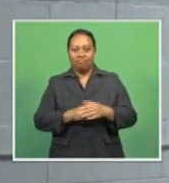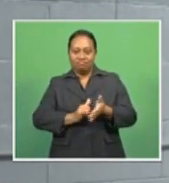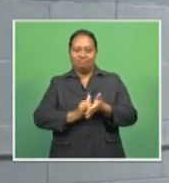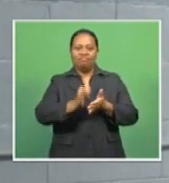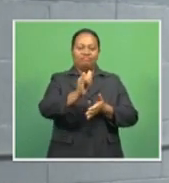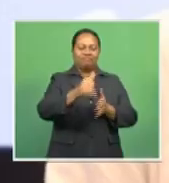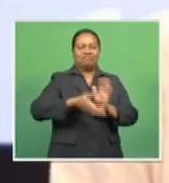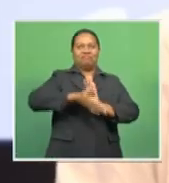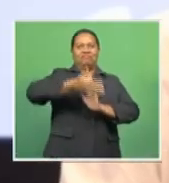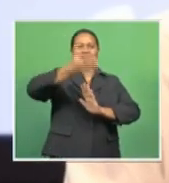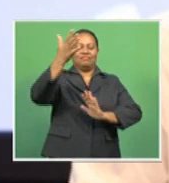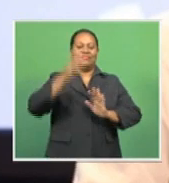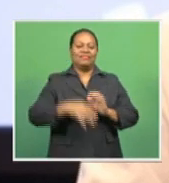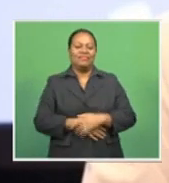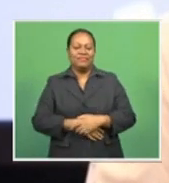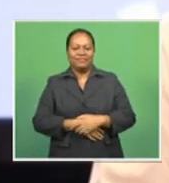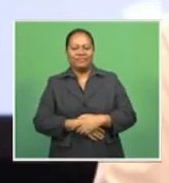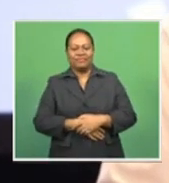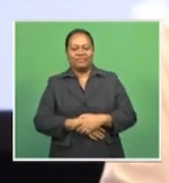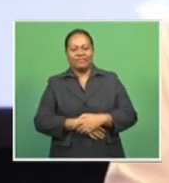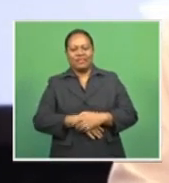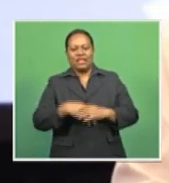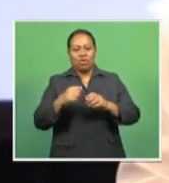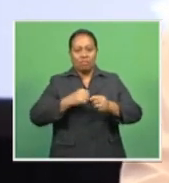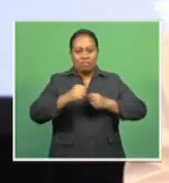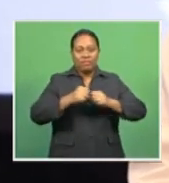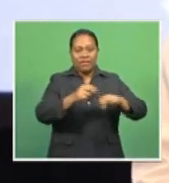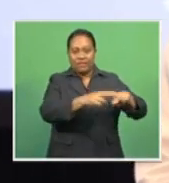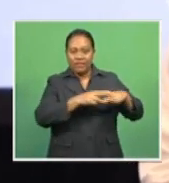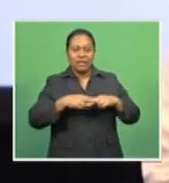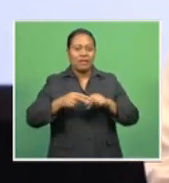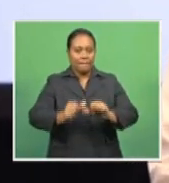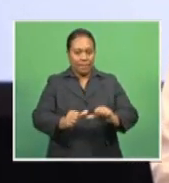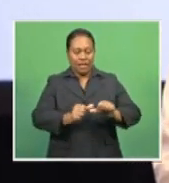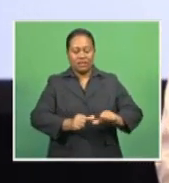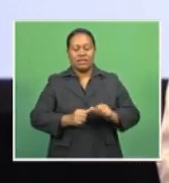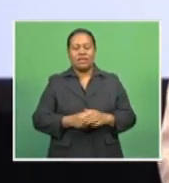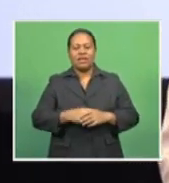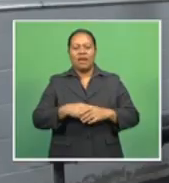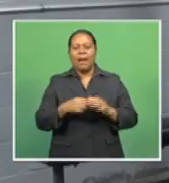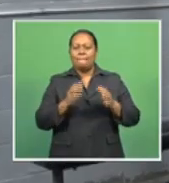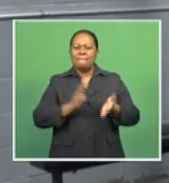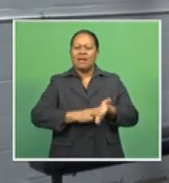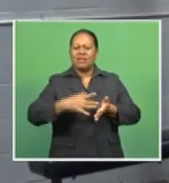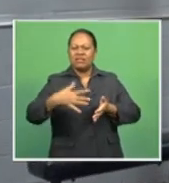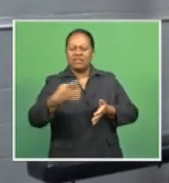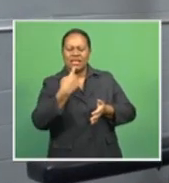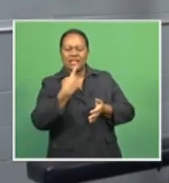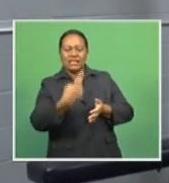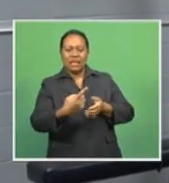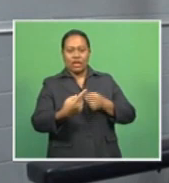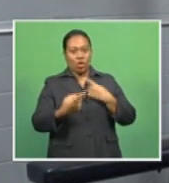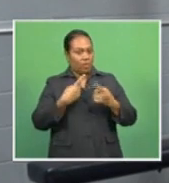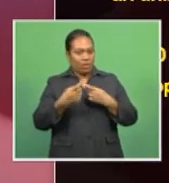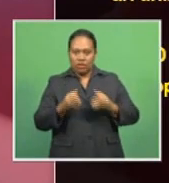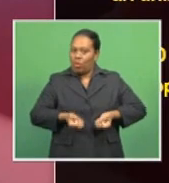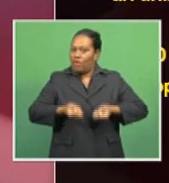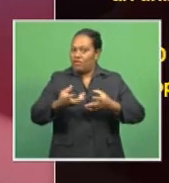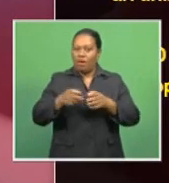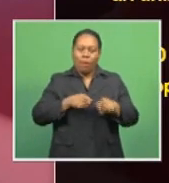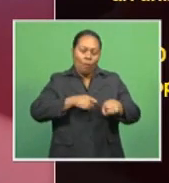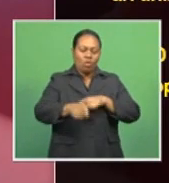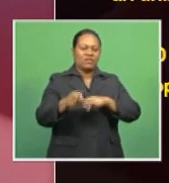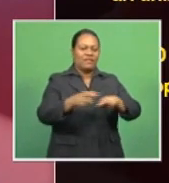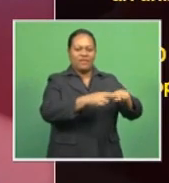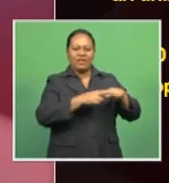flag high. In an email response, Fiji Boxing Federation President Manassam Baravilala commended Hill for his contribution to Fiji